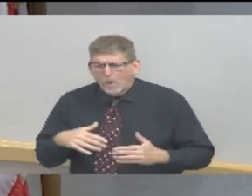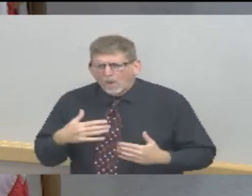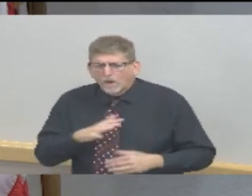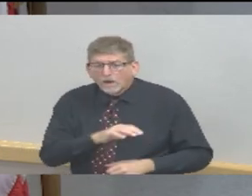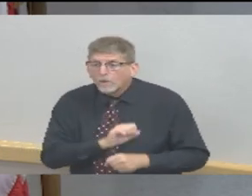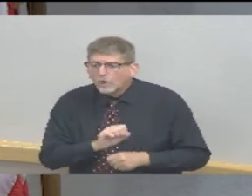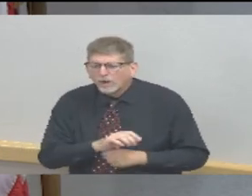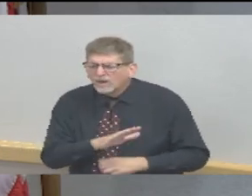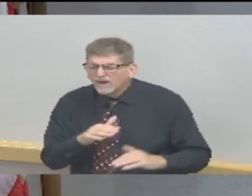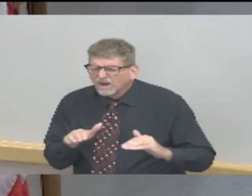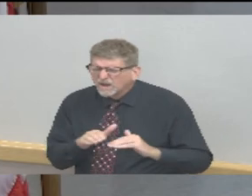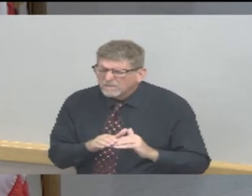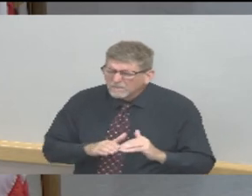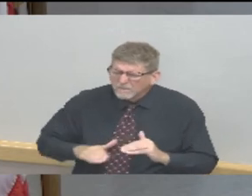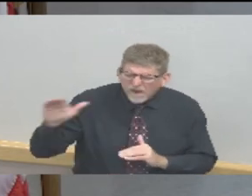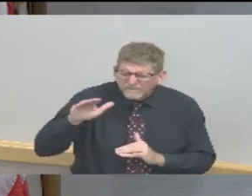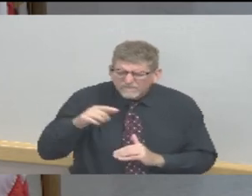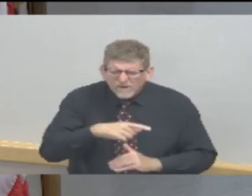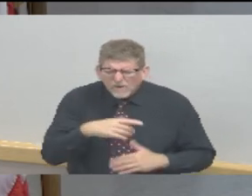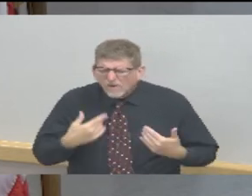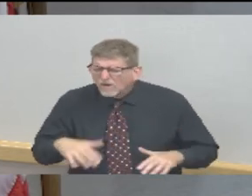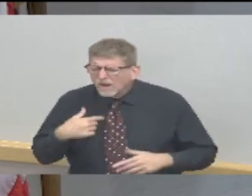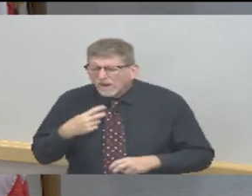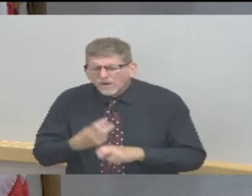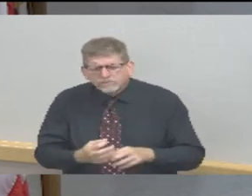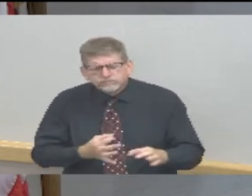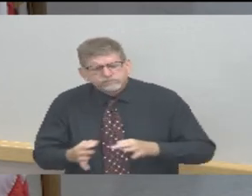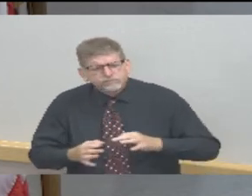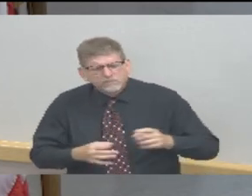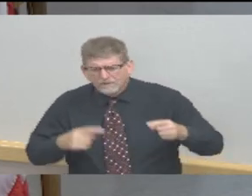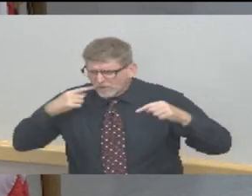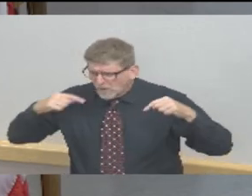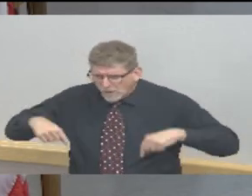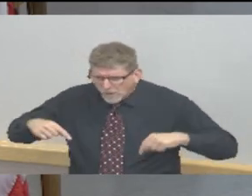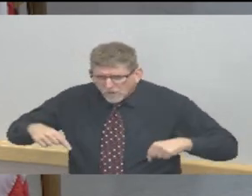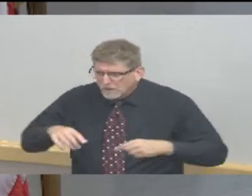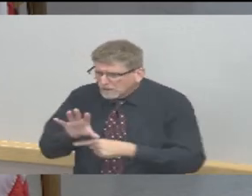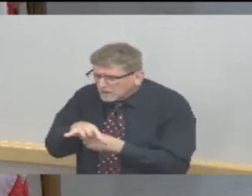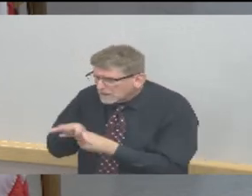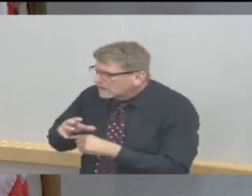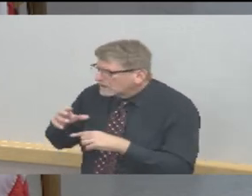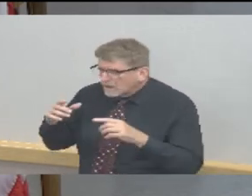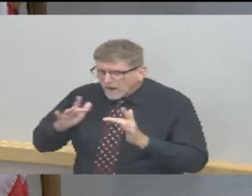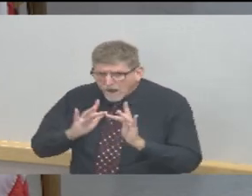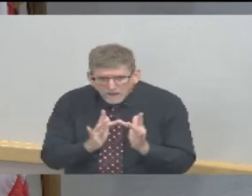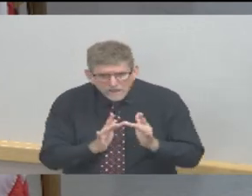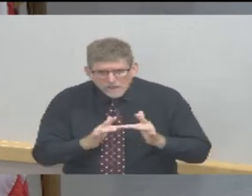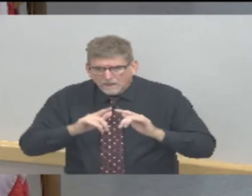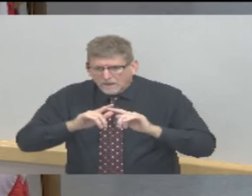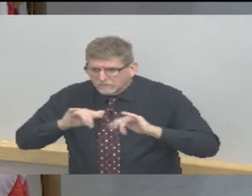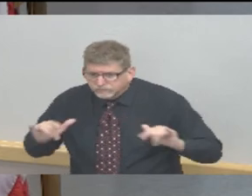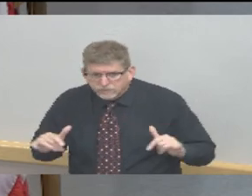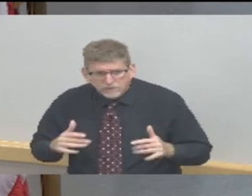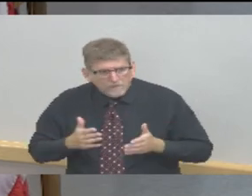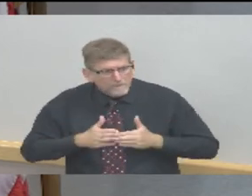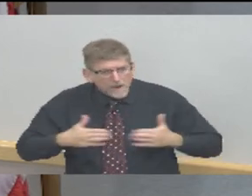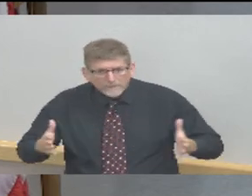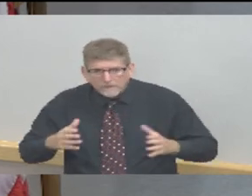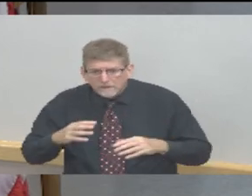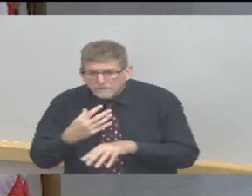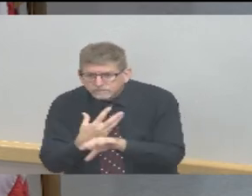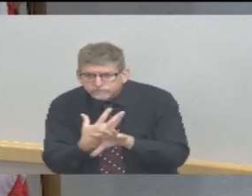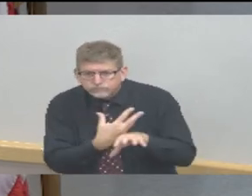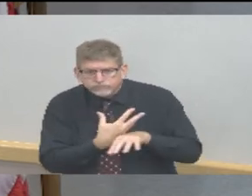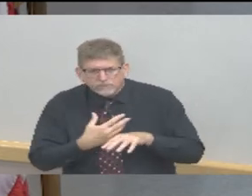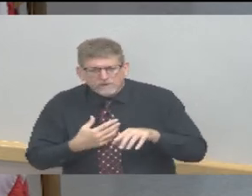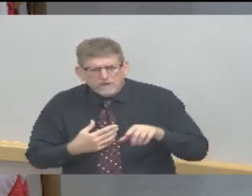broadcast to everybody on a weekly basis. Not only this, but our our public meetings that are streamed and everything. So they deserve